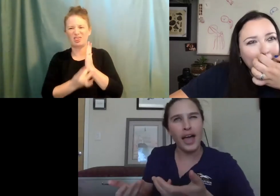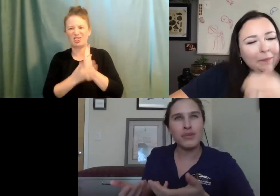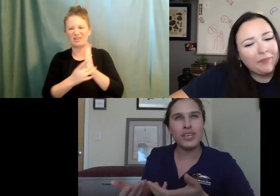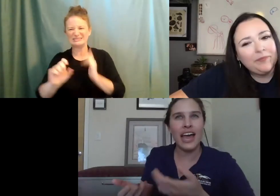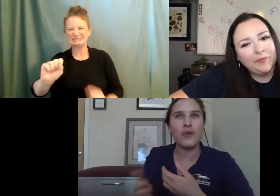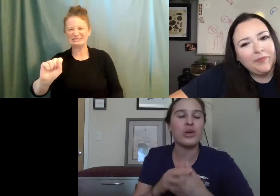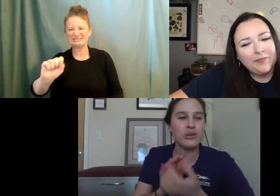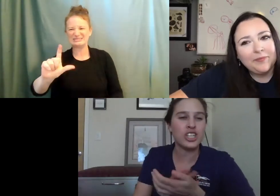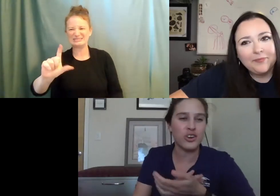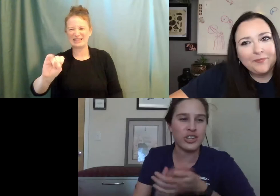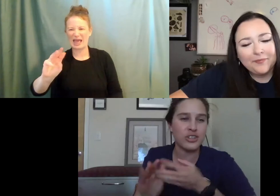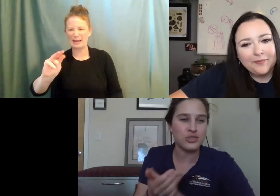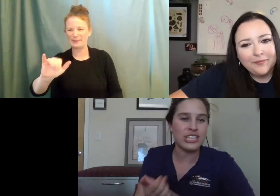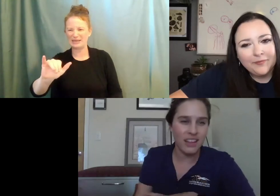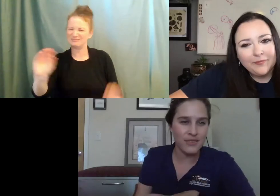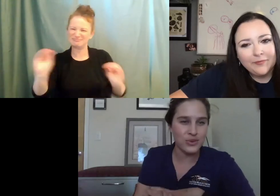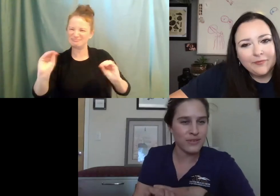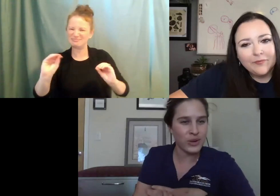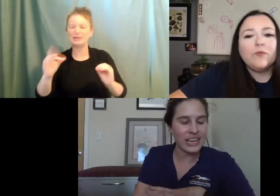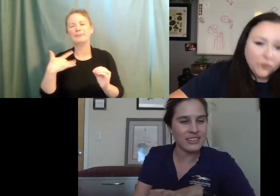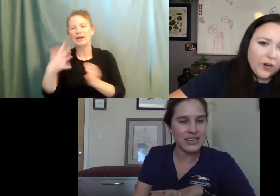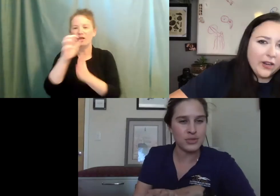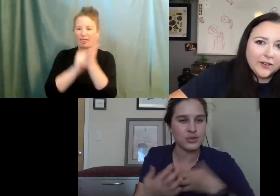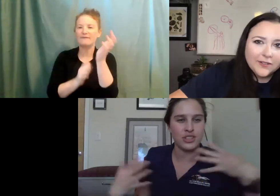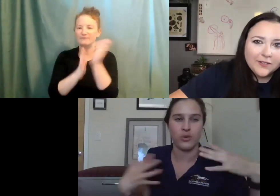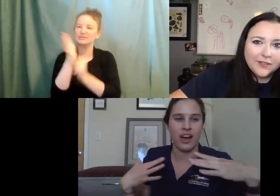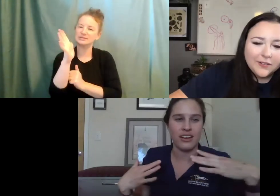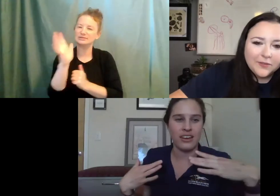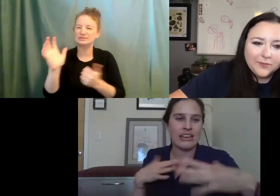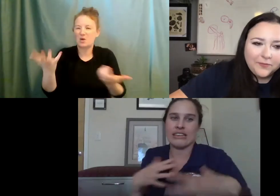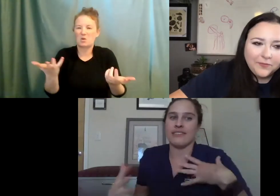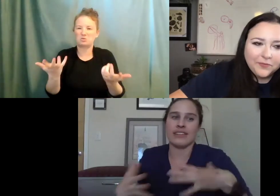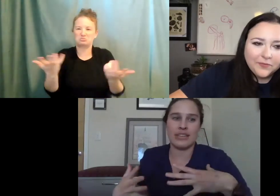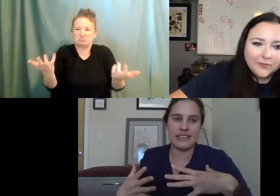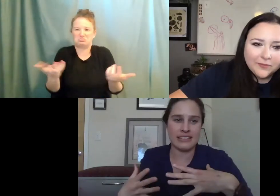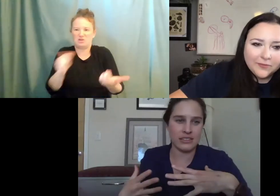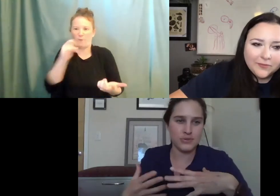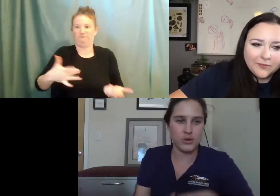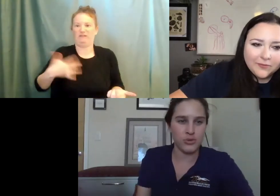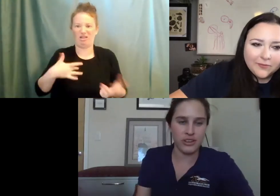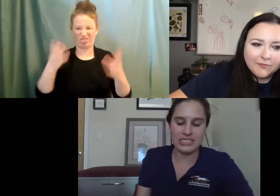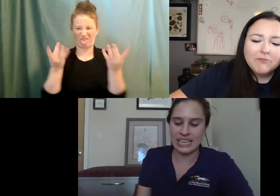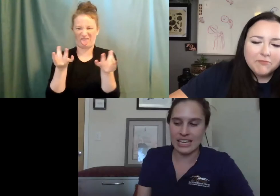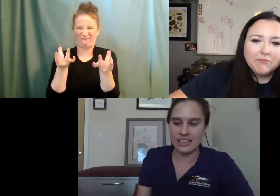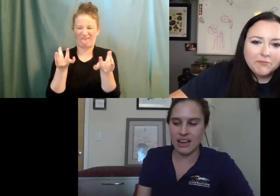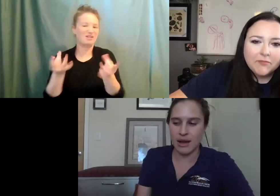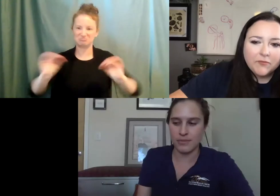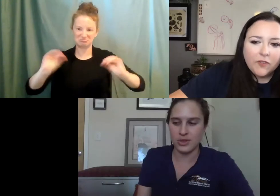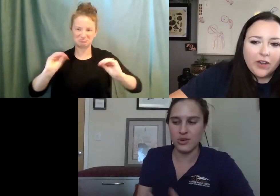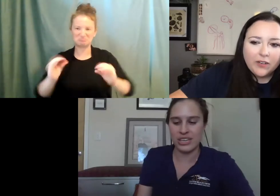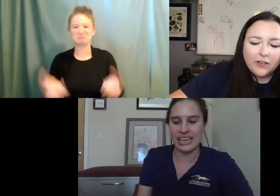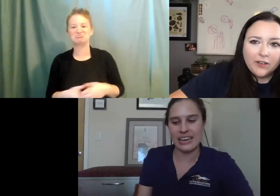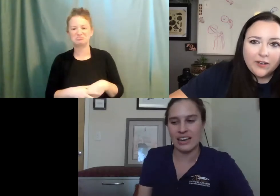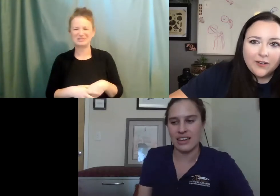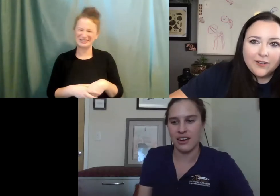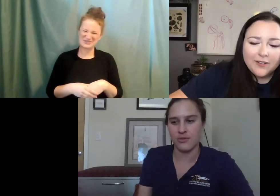slimy. And we generally are using gloves whenever we handle them too, so that we're not giving them anything that they'll absorb through their skin. Um,